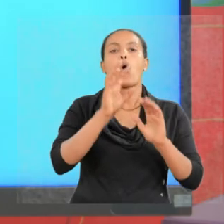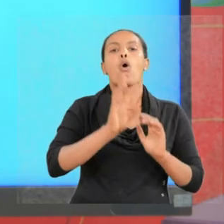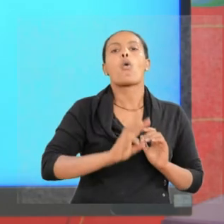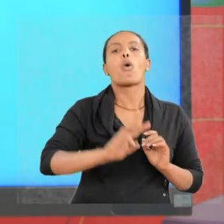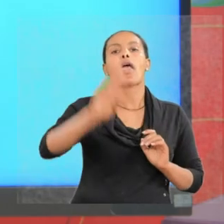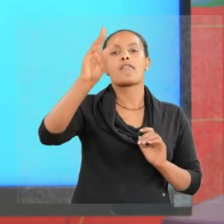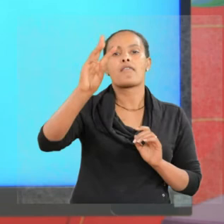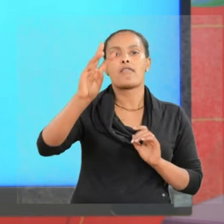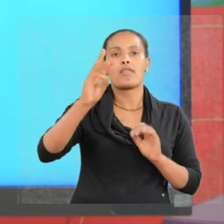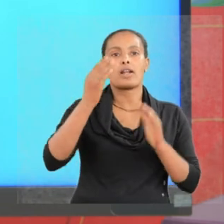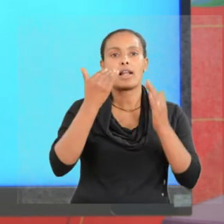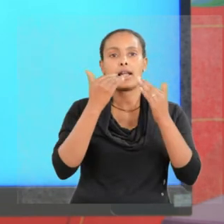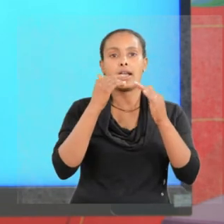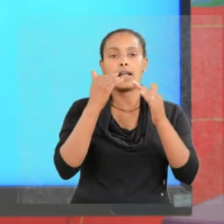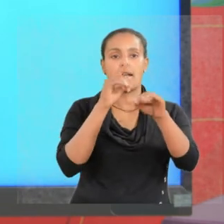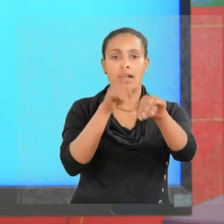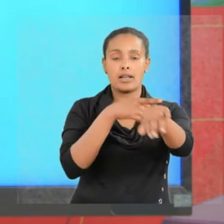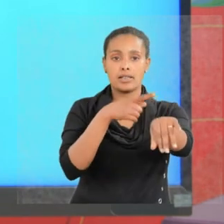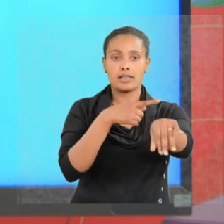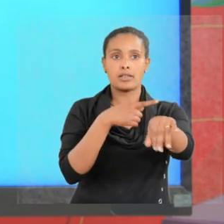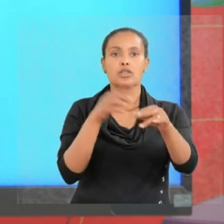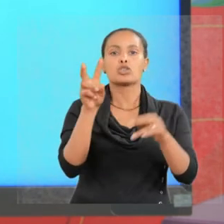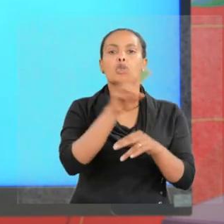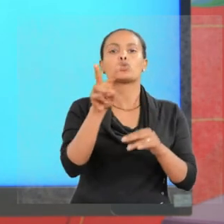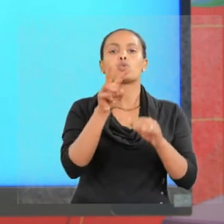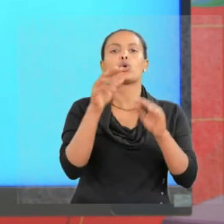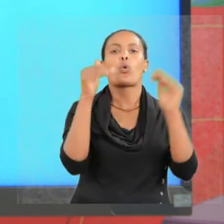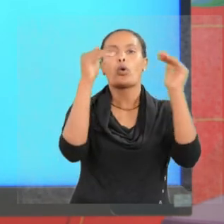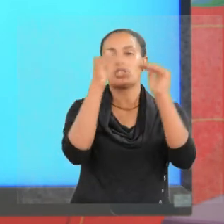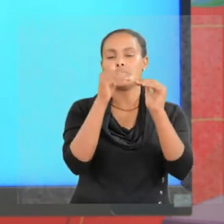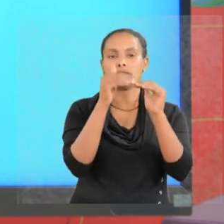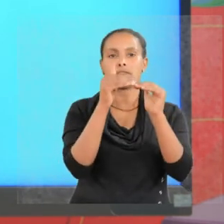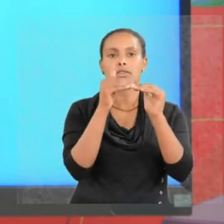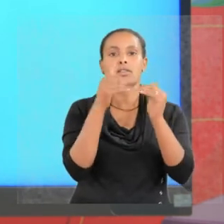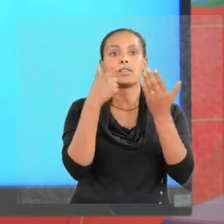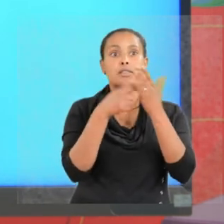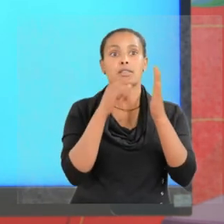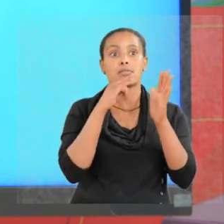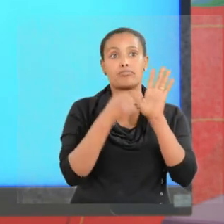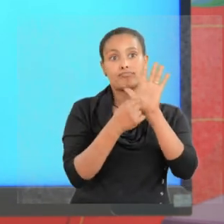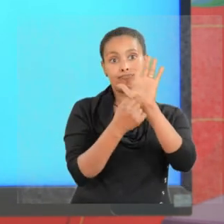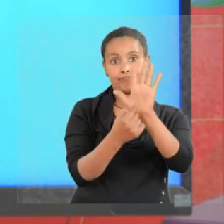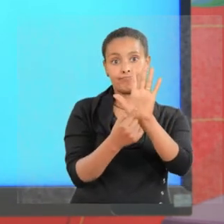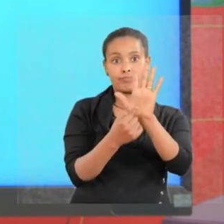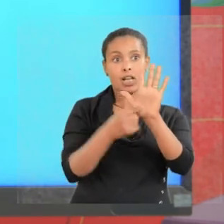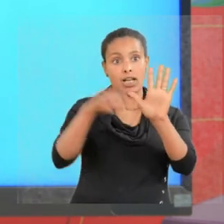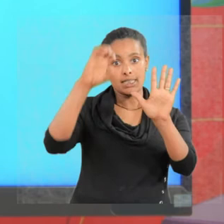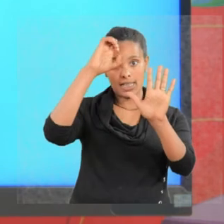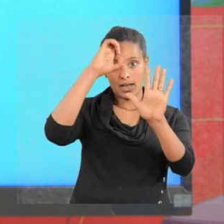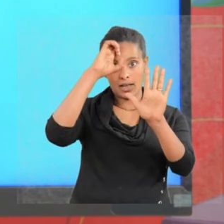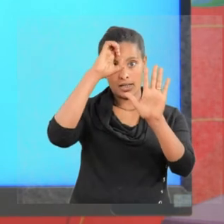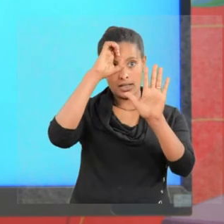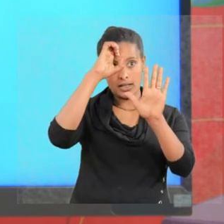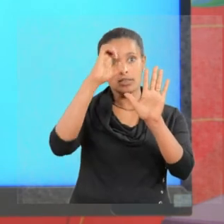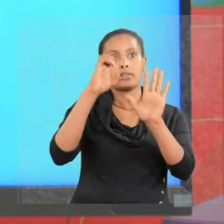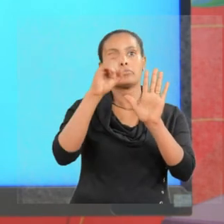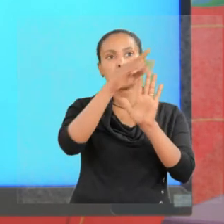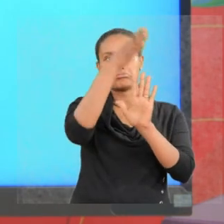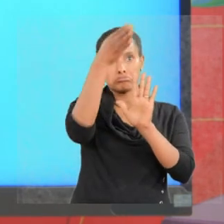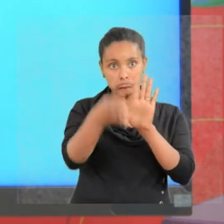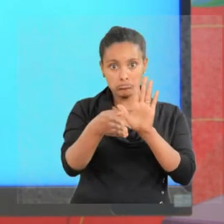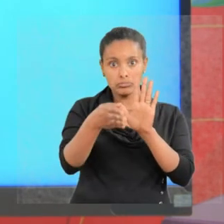We can equate the two equations. This is Einstein's equation. This is